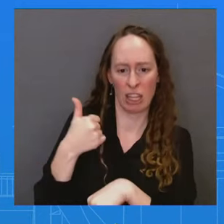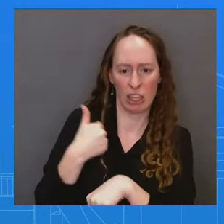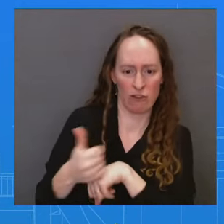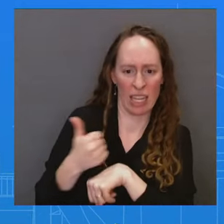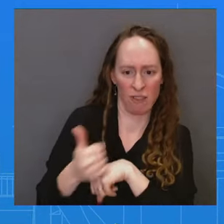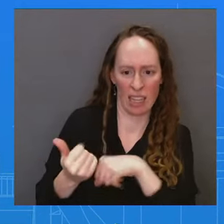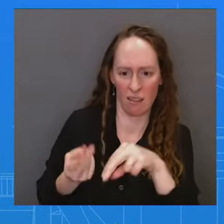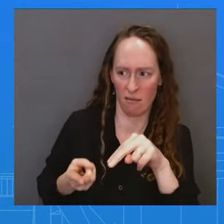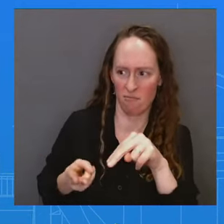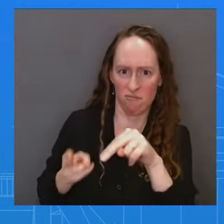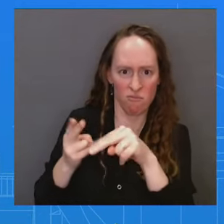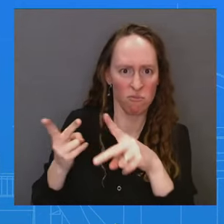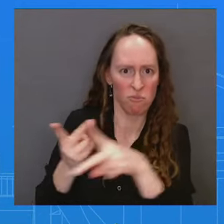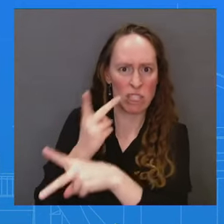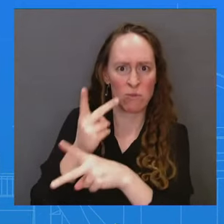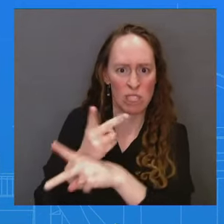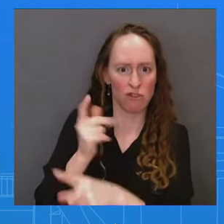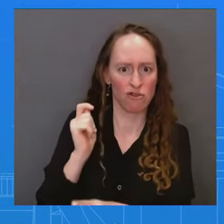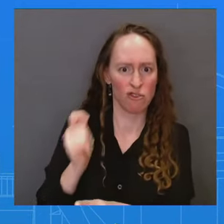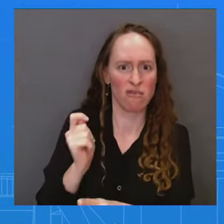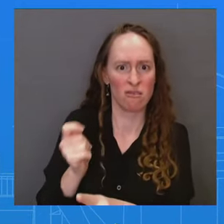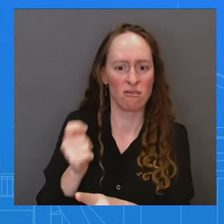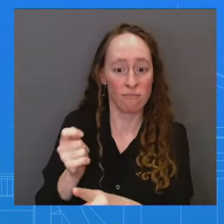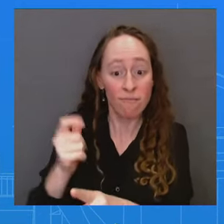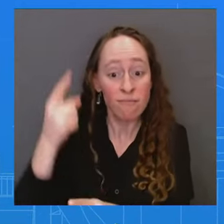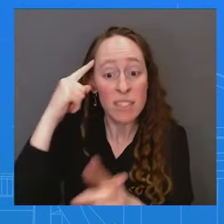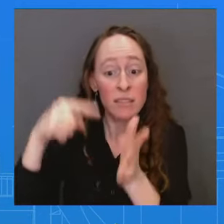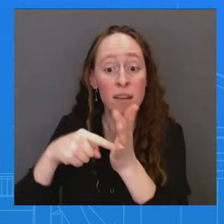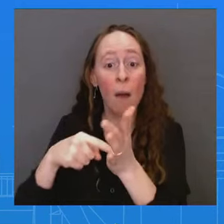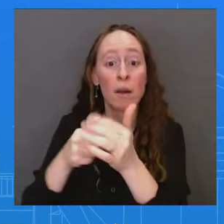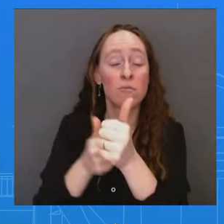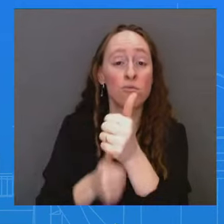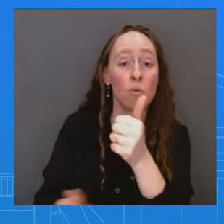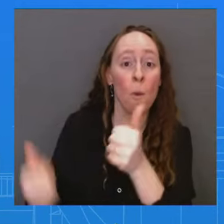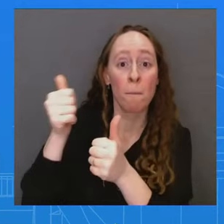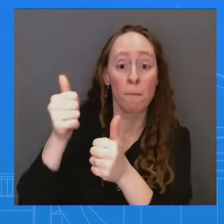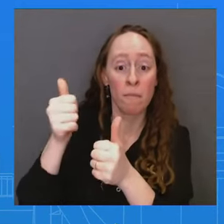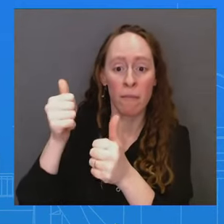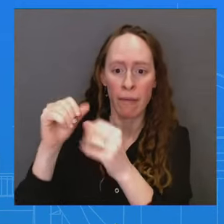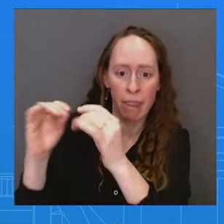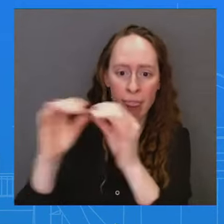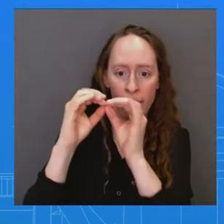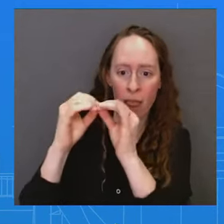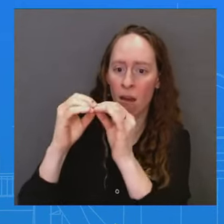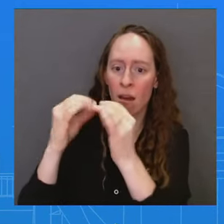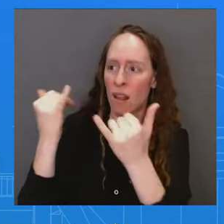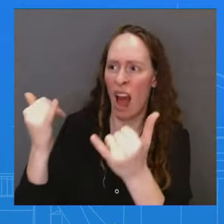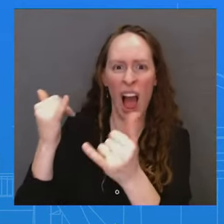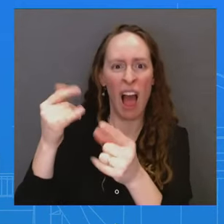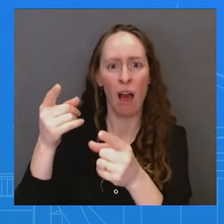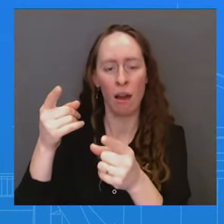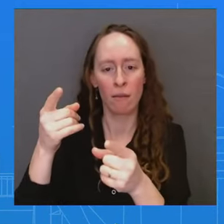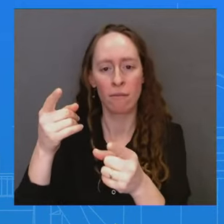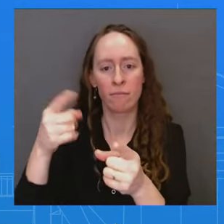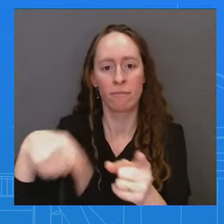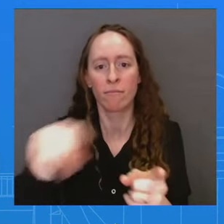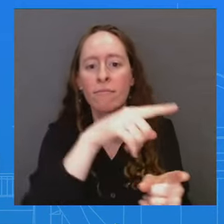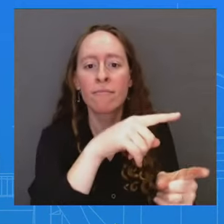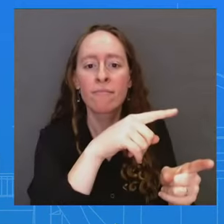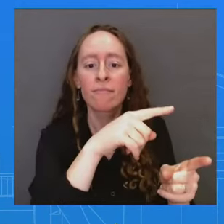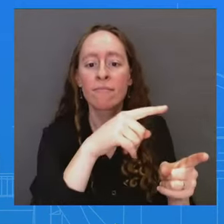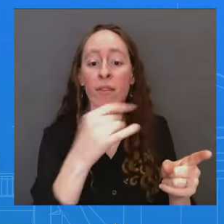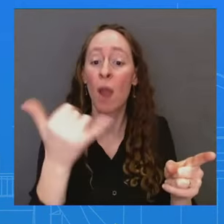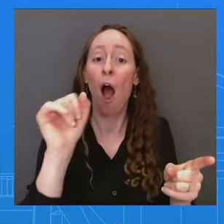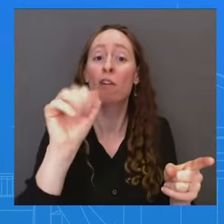Manhattan was the latest victim of a false swatting call. I wanted to ask what you're doing at the federal level to